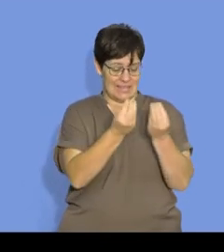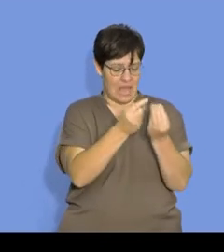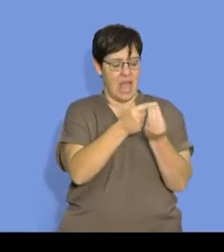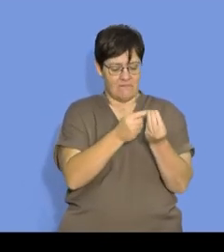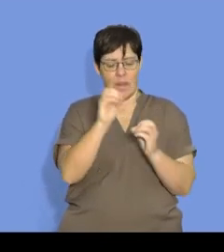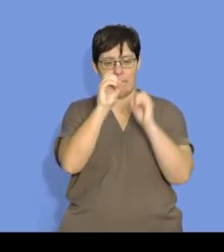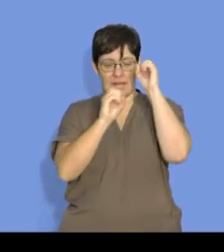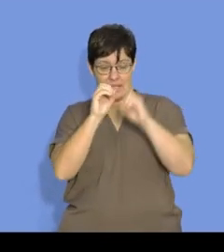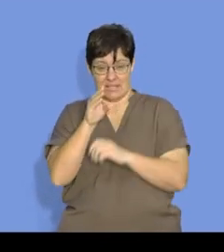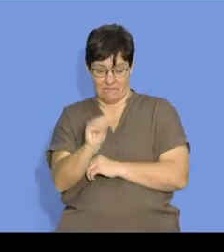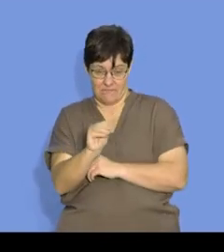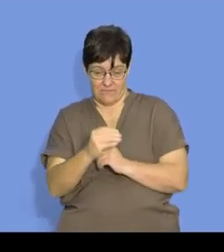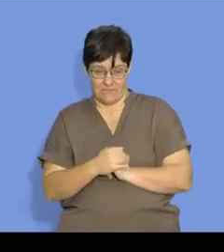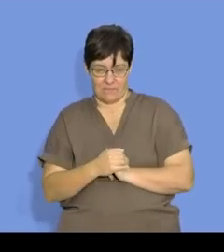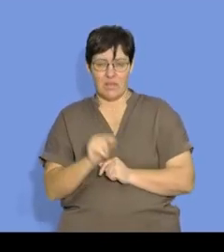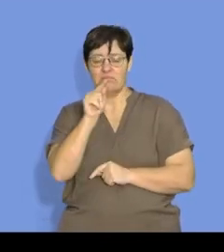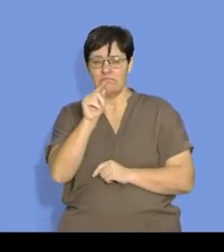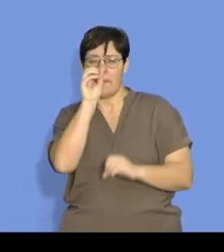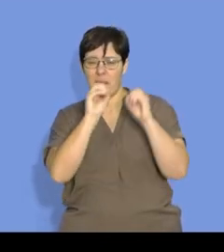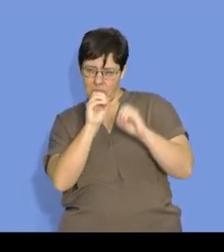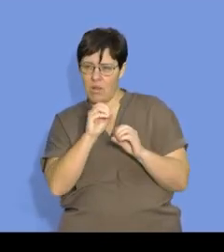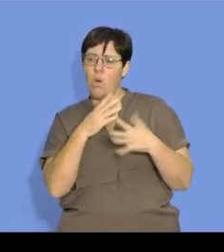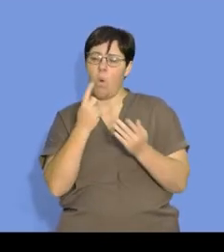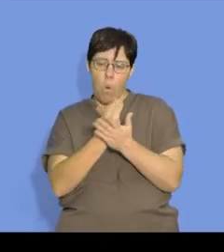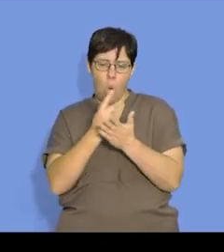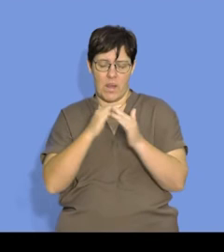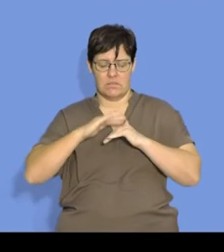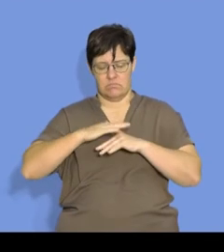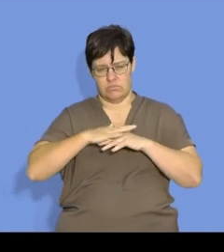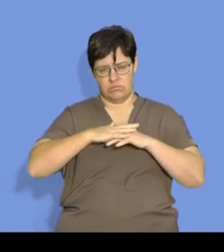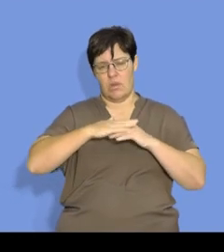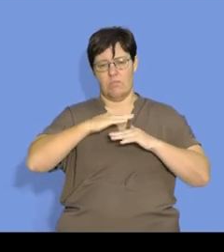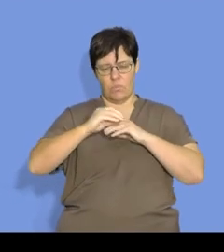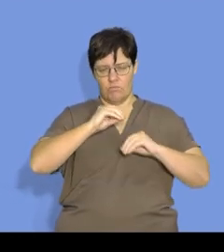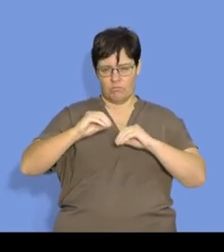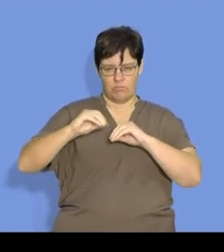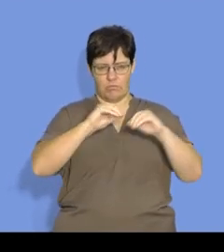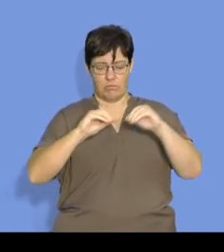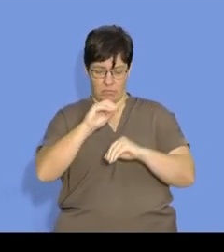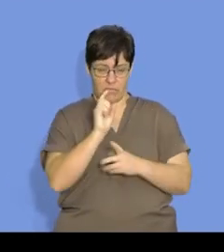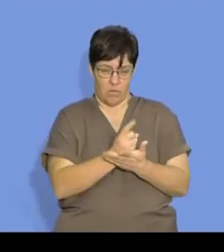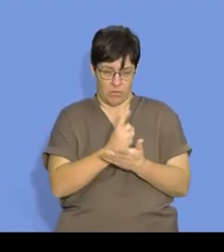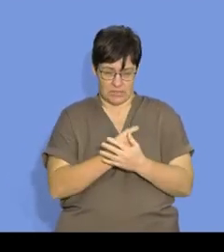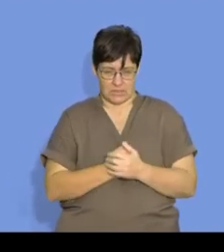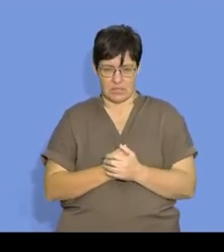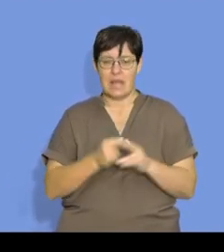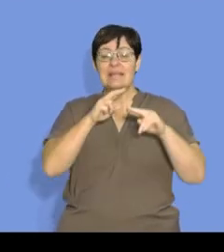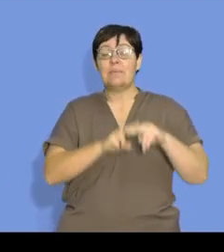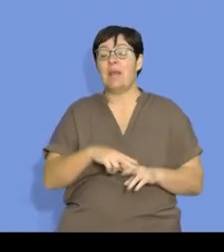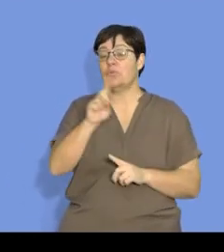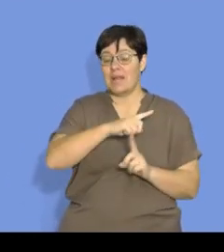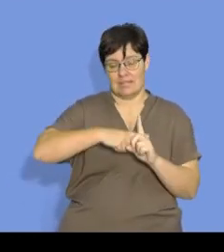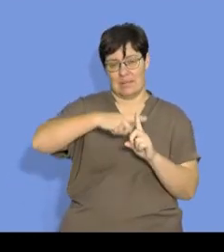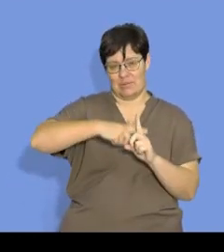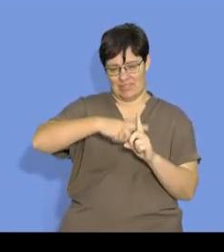particles, and that particle is in constant motion. That motion depends on the